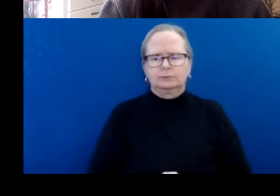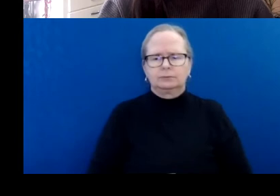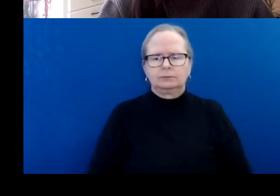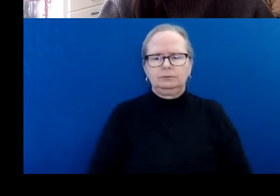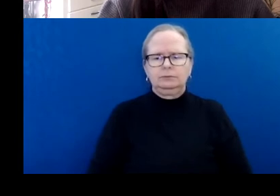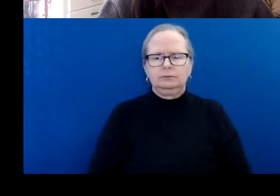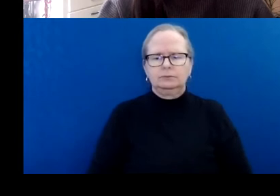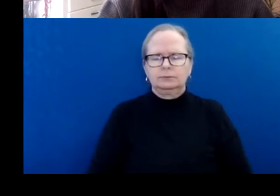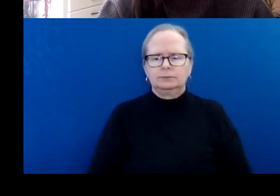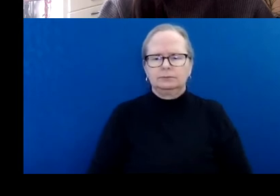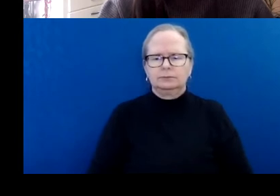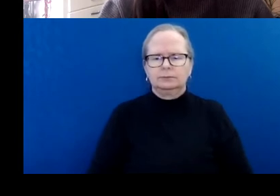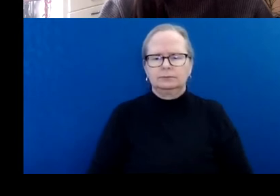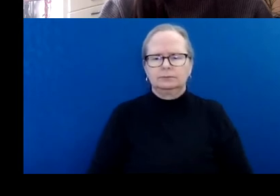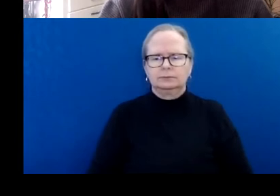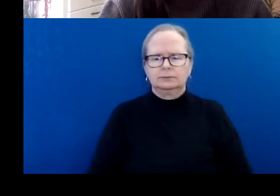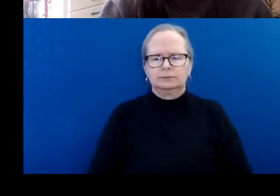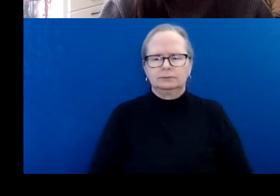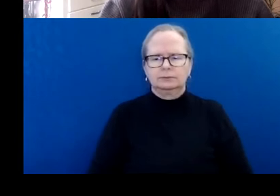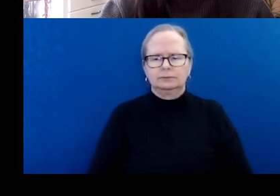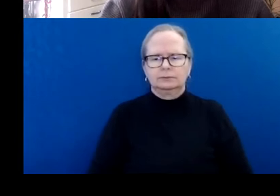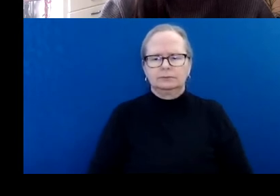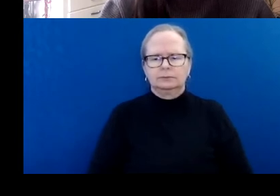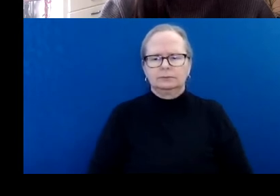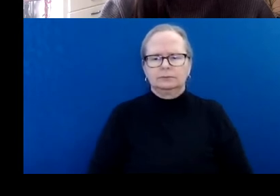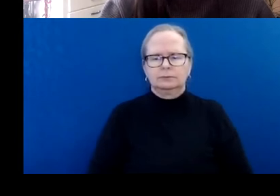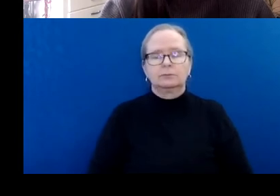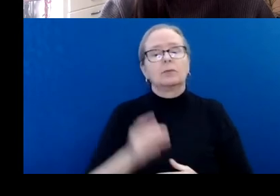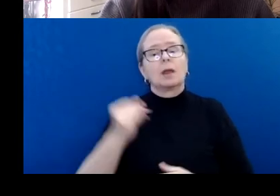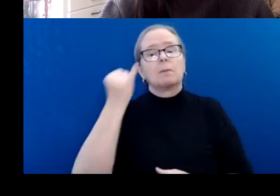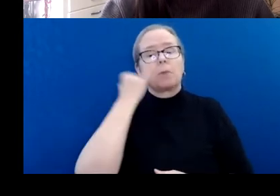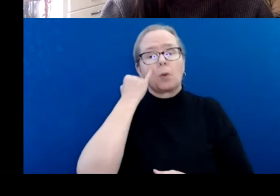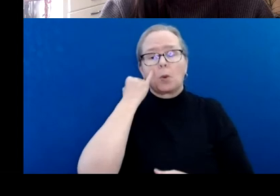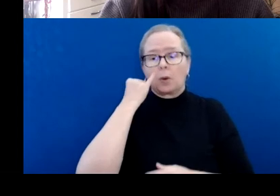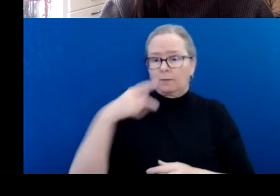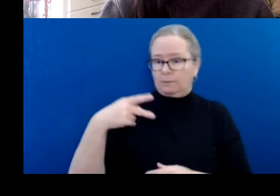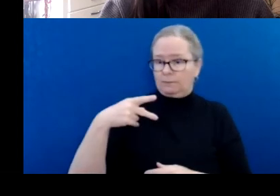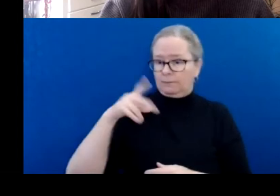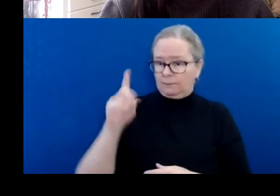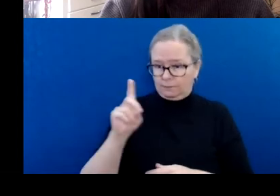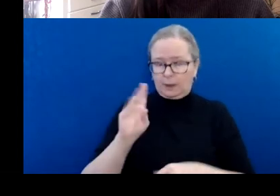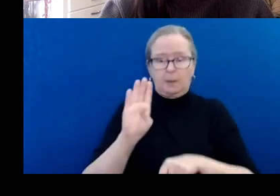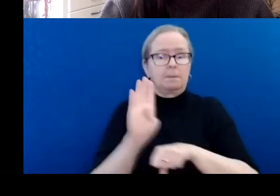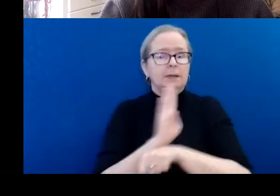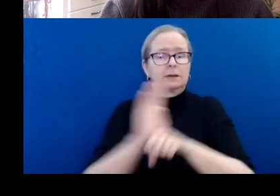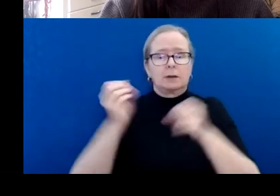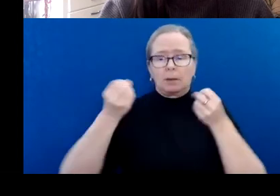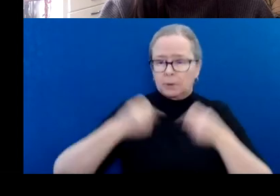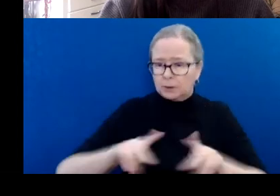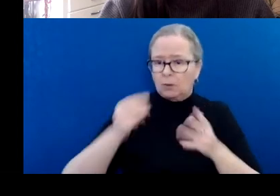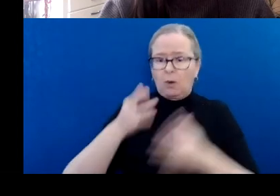When a professional or business development opportunity will benefit the collective's core goals and purpose,